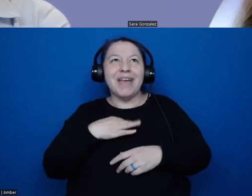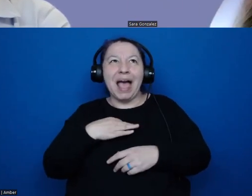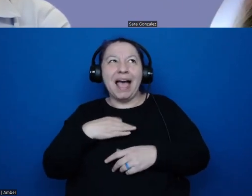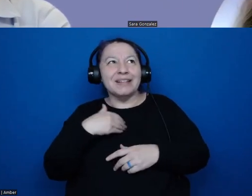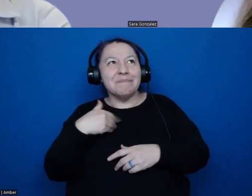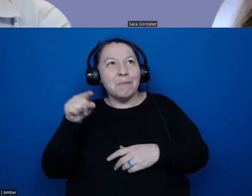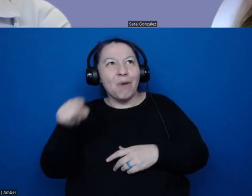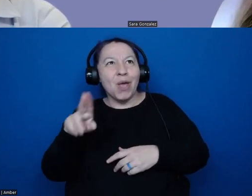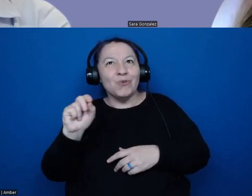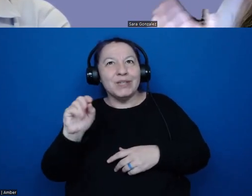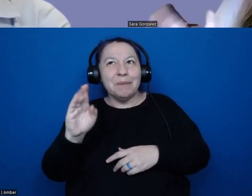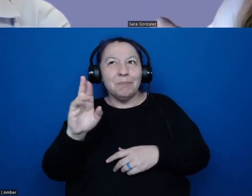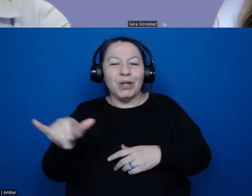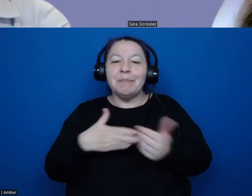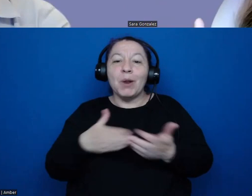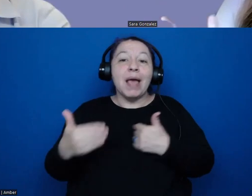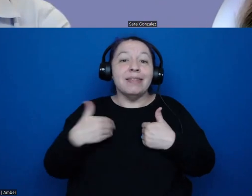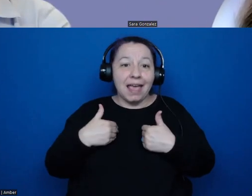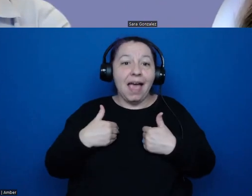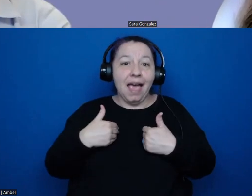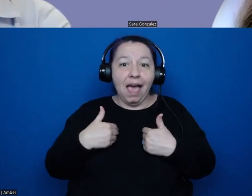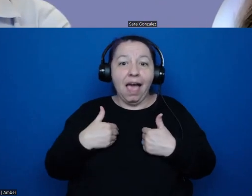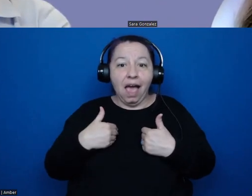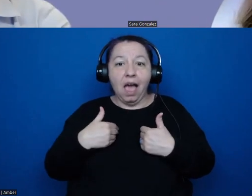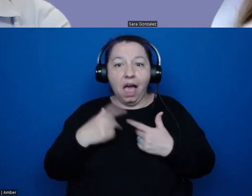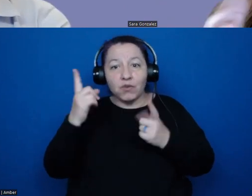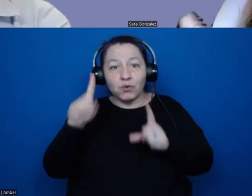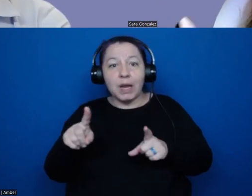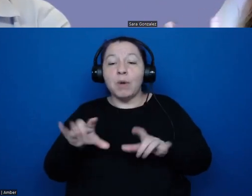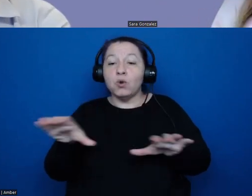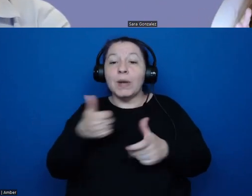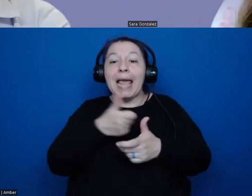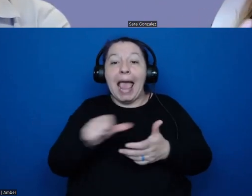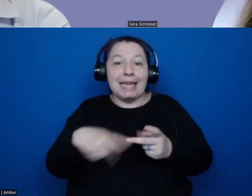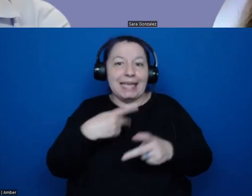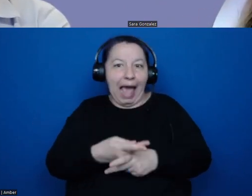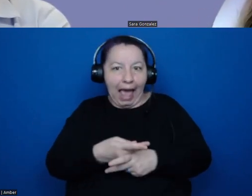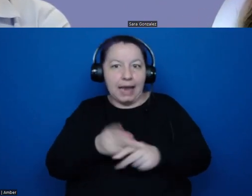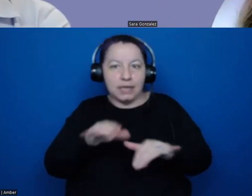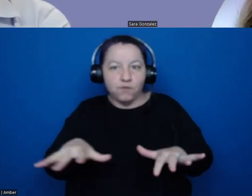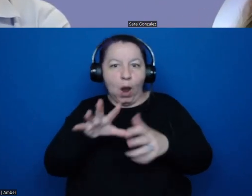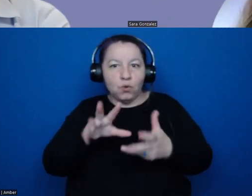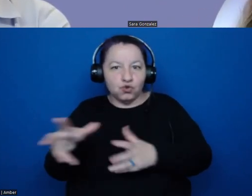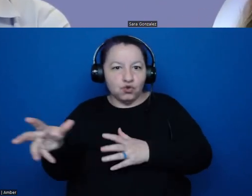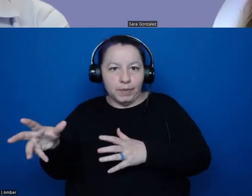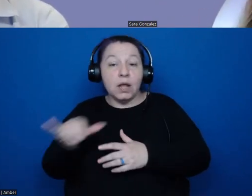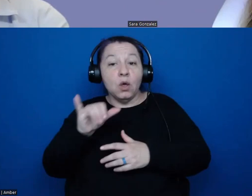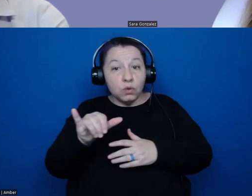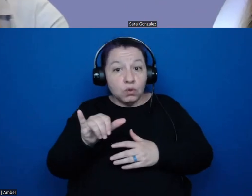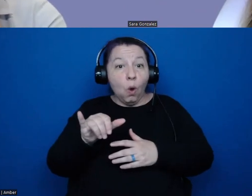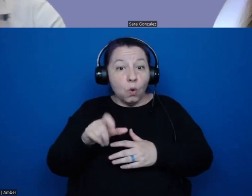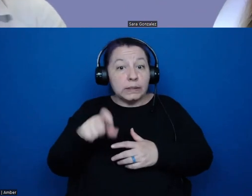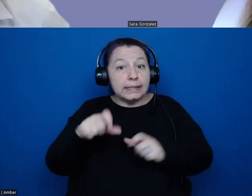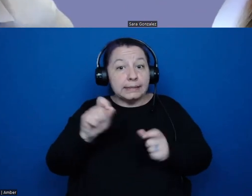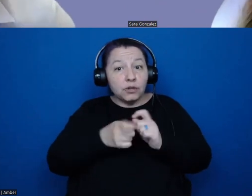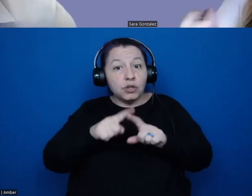a moratorium on doing any kind of ground disturbances. So those kinds of things can certainly change depending upon the community